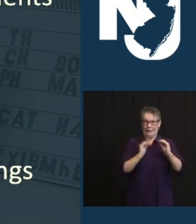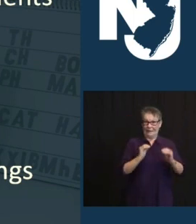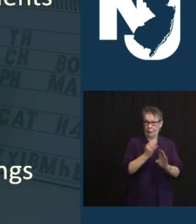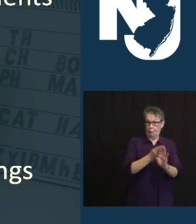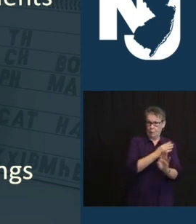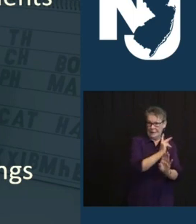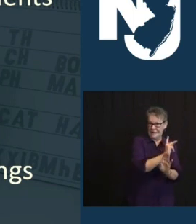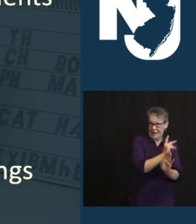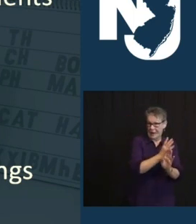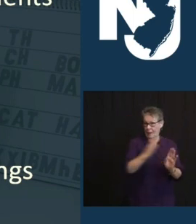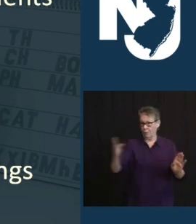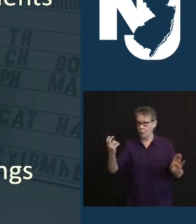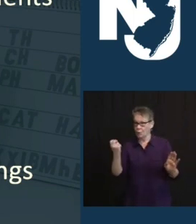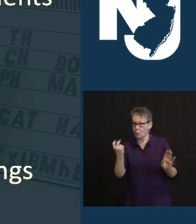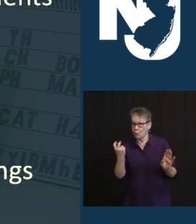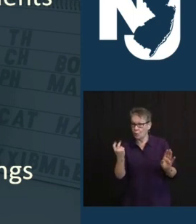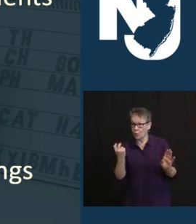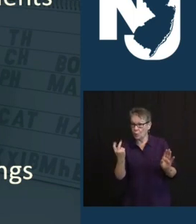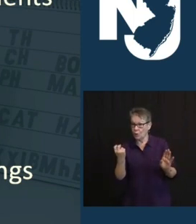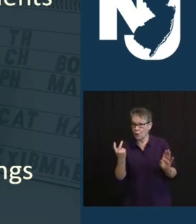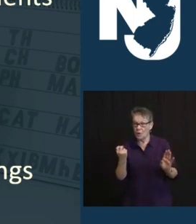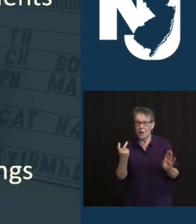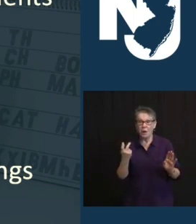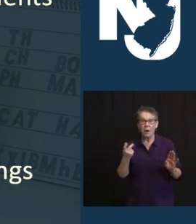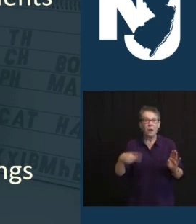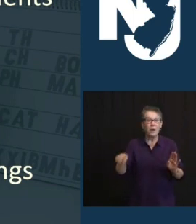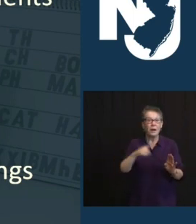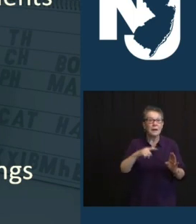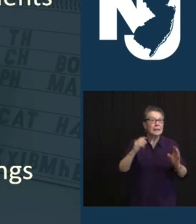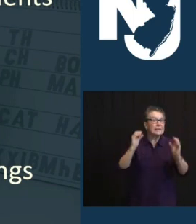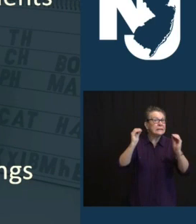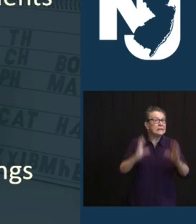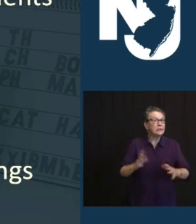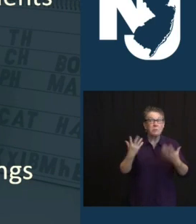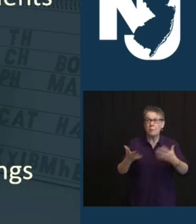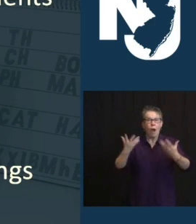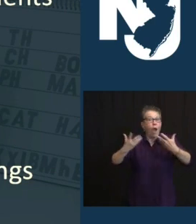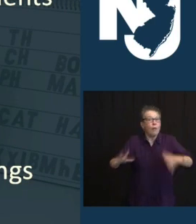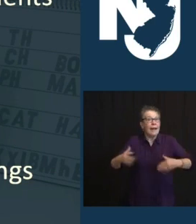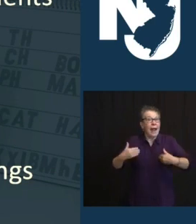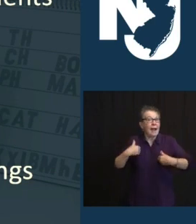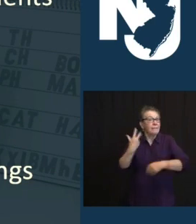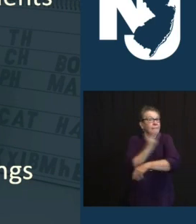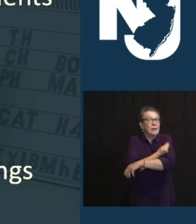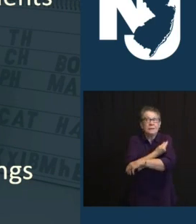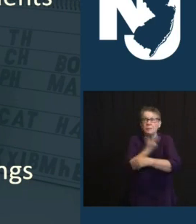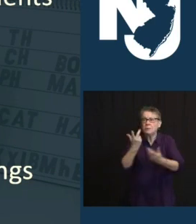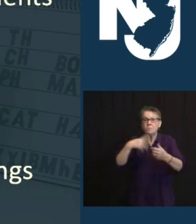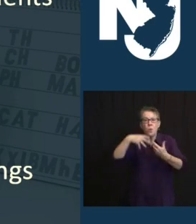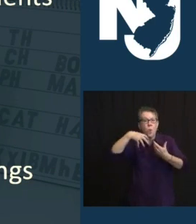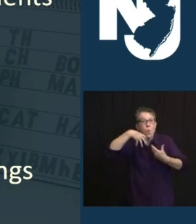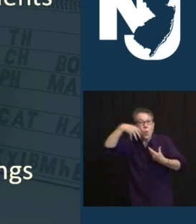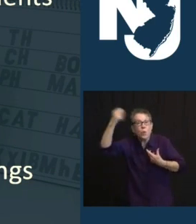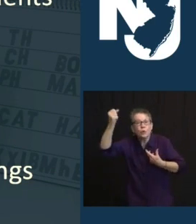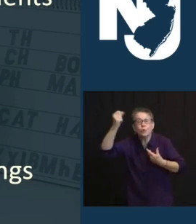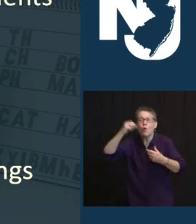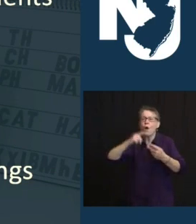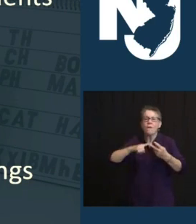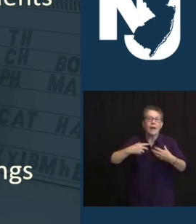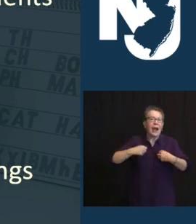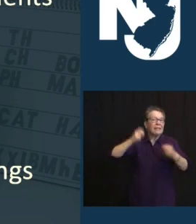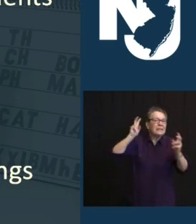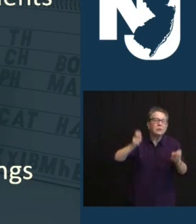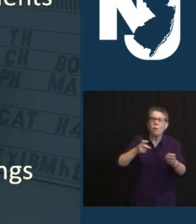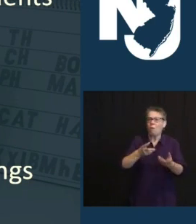ELIGIBLE EITHER DUE TO YOUR AGE OR TO A CHRONIC MEDICAL CONDITION. THIS ELIGIBILITY CORRESPONDS WITH MORE AND MORE OF OUR